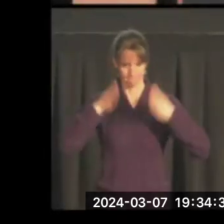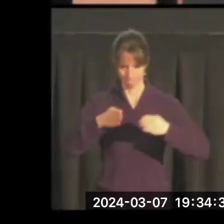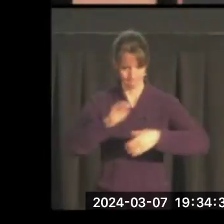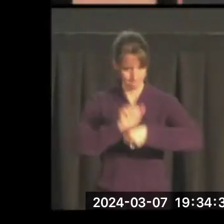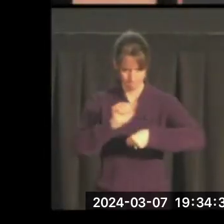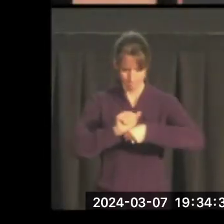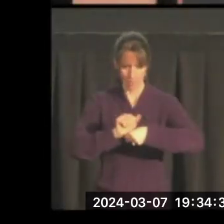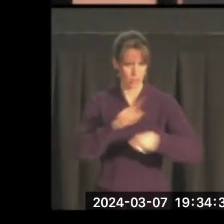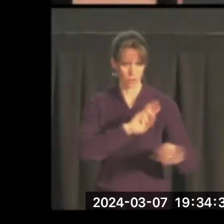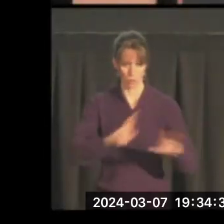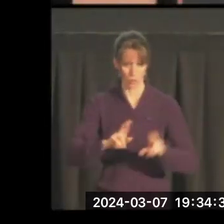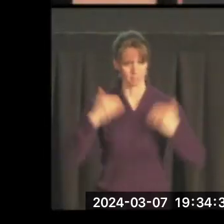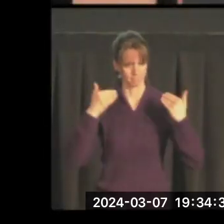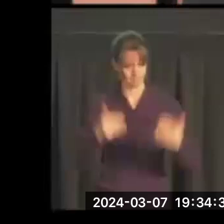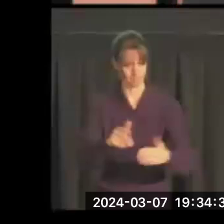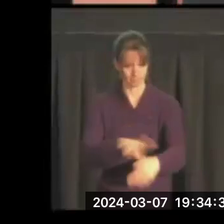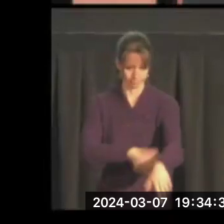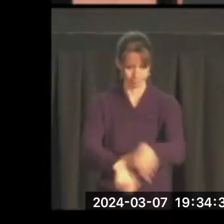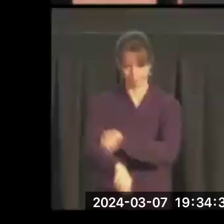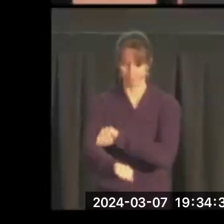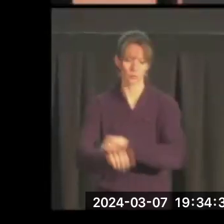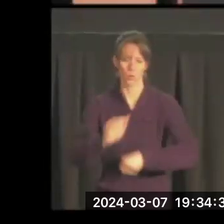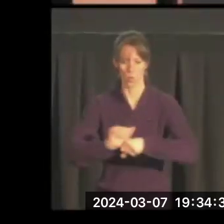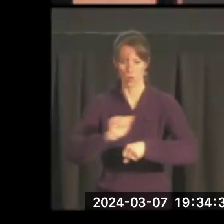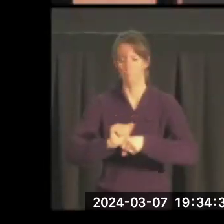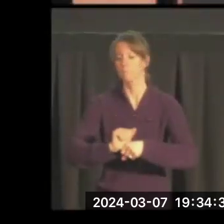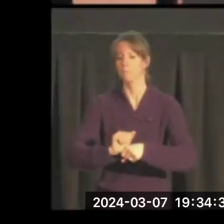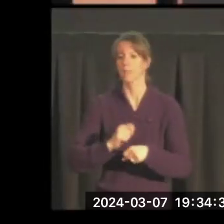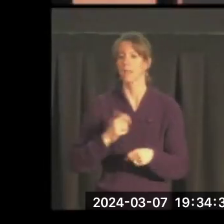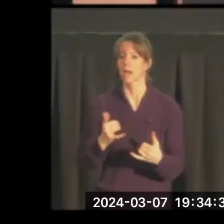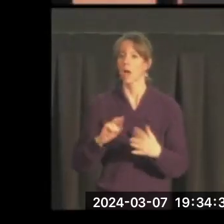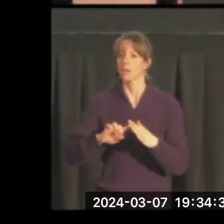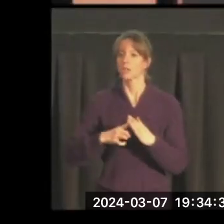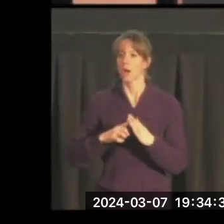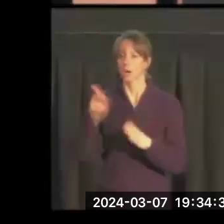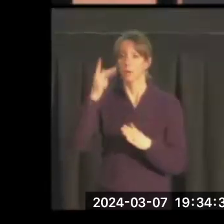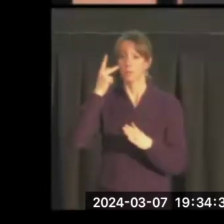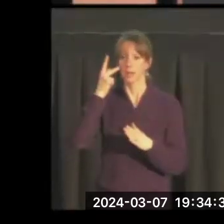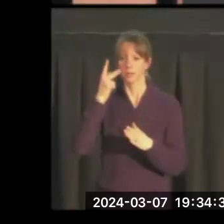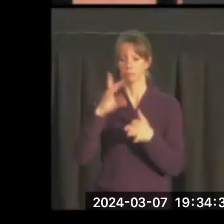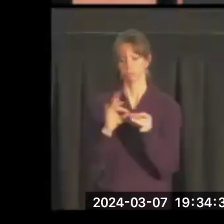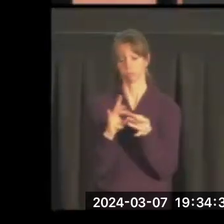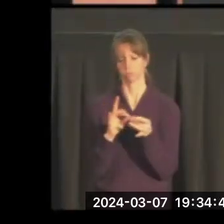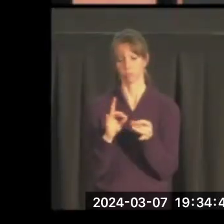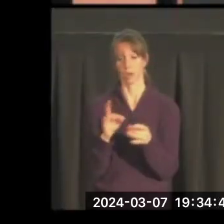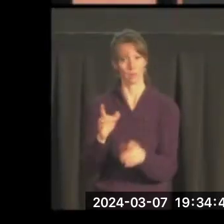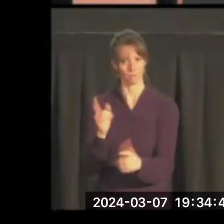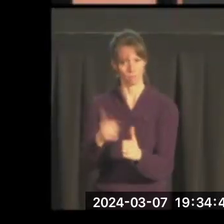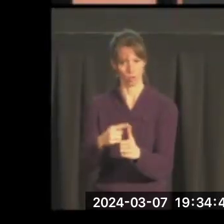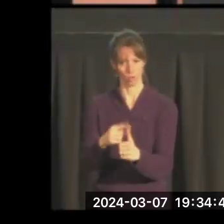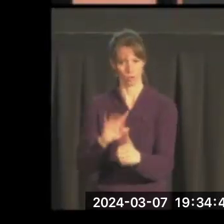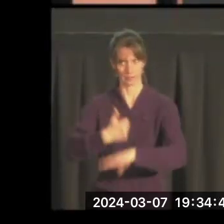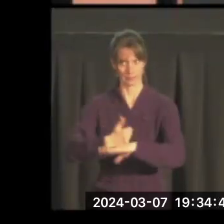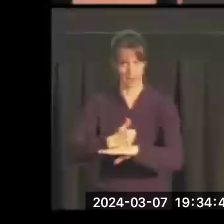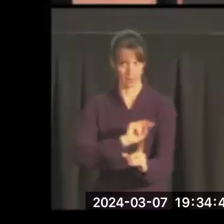She's ready to work. So as I begin this political dimension, I want to establish the